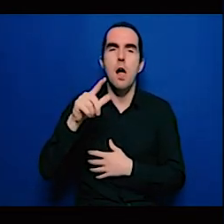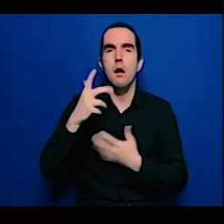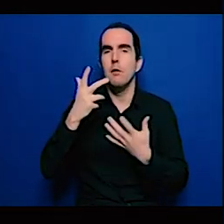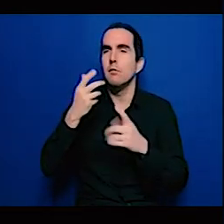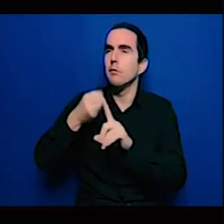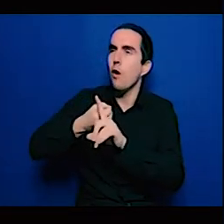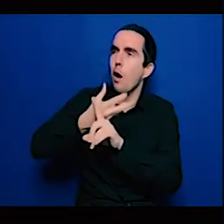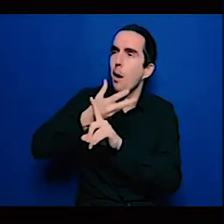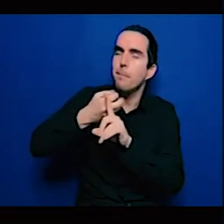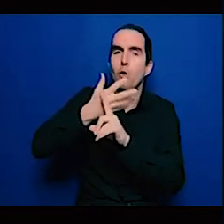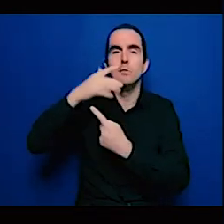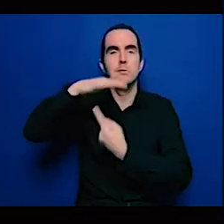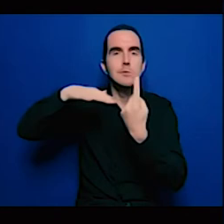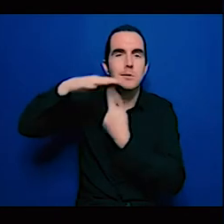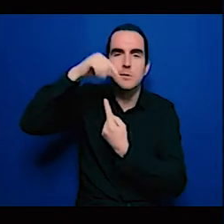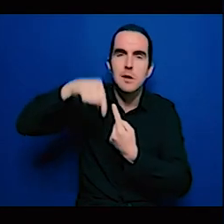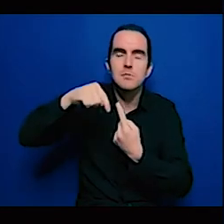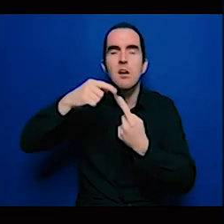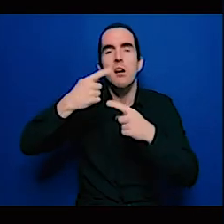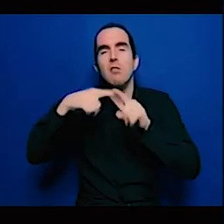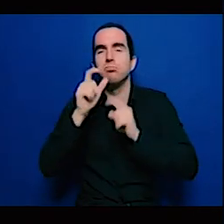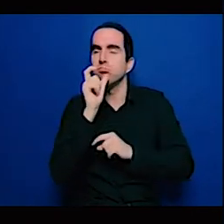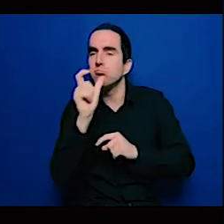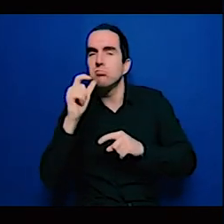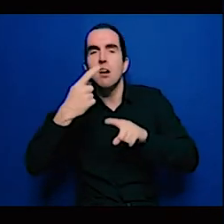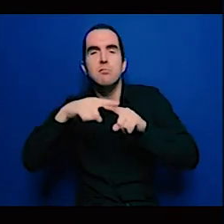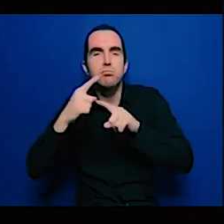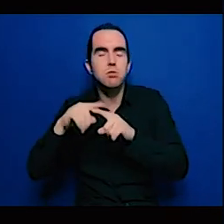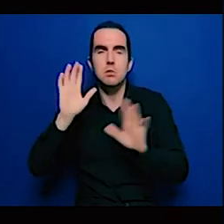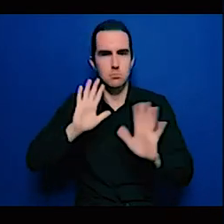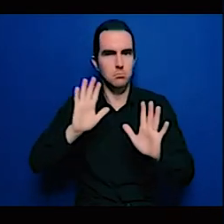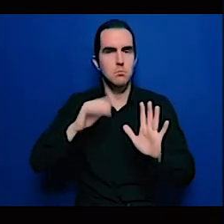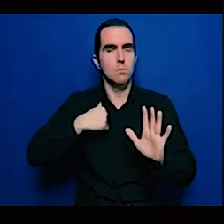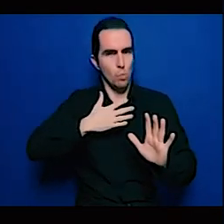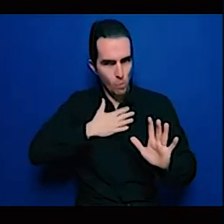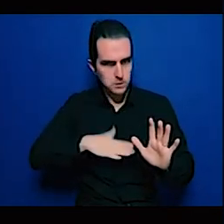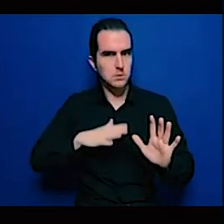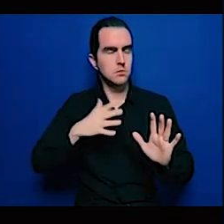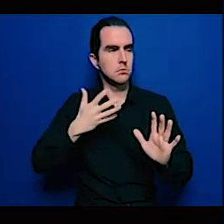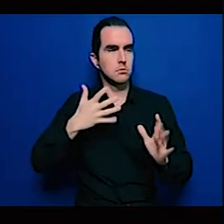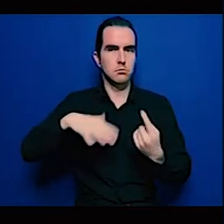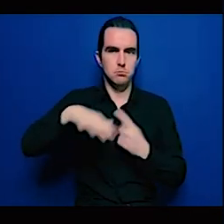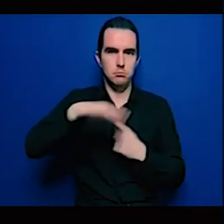as in differently from what is happening in European countries there are aspects of research